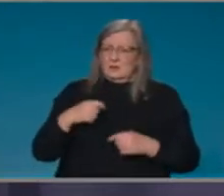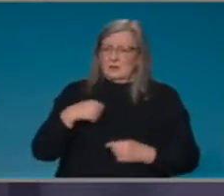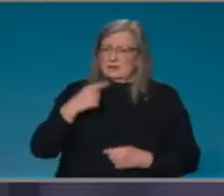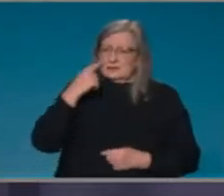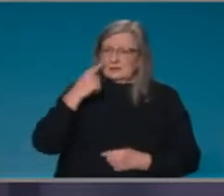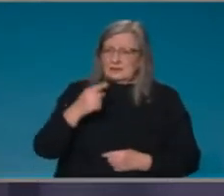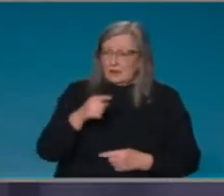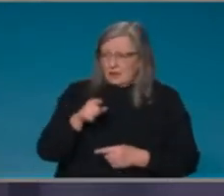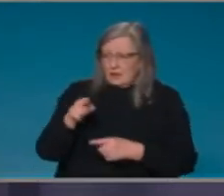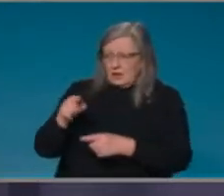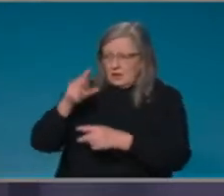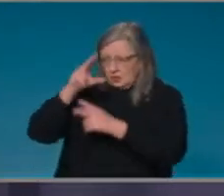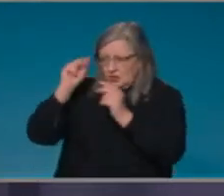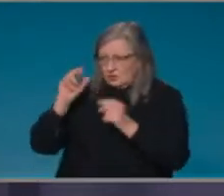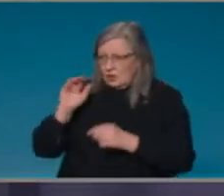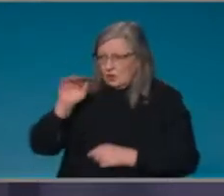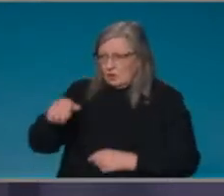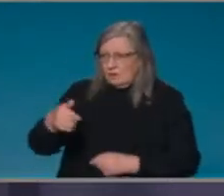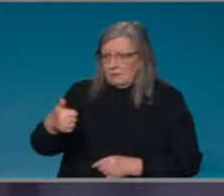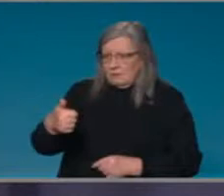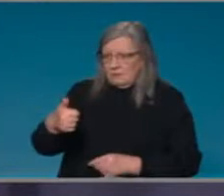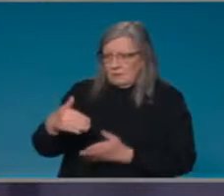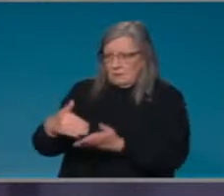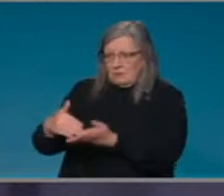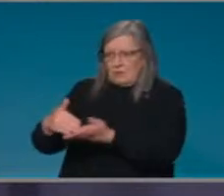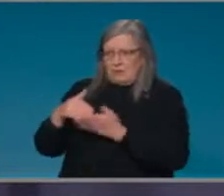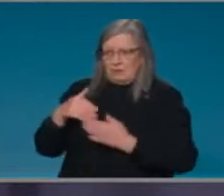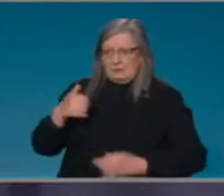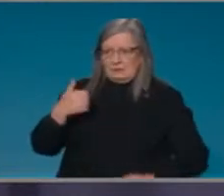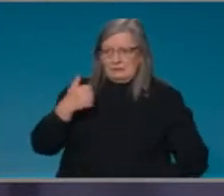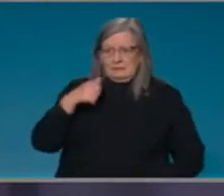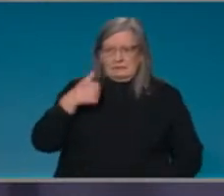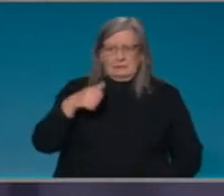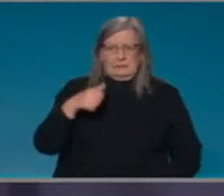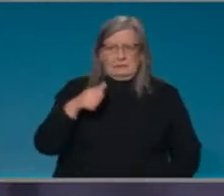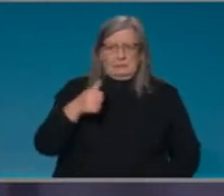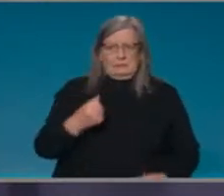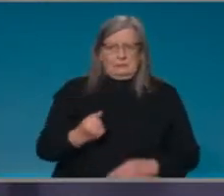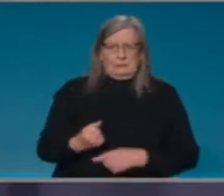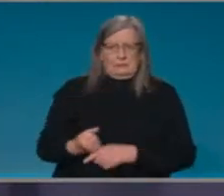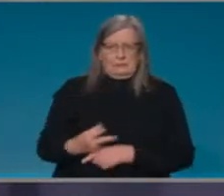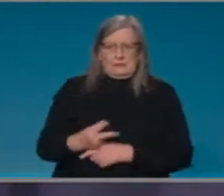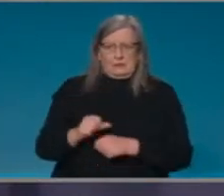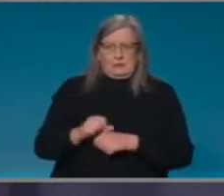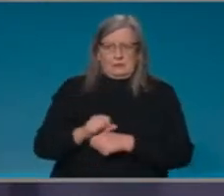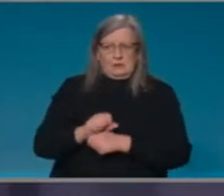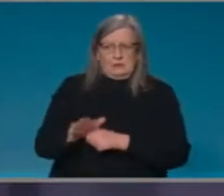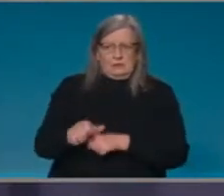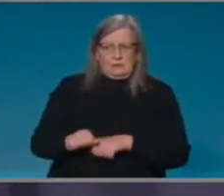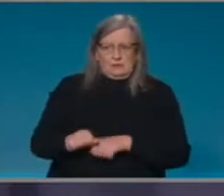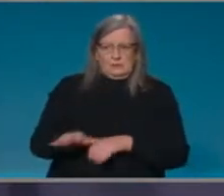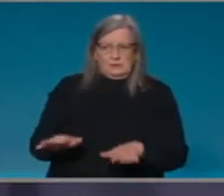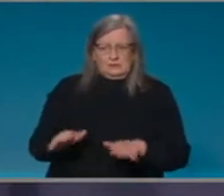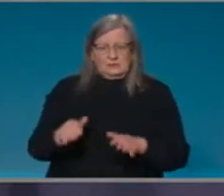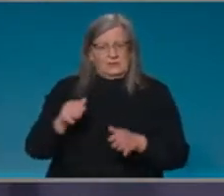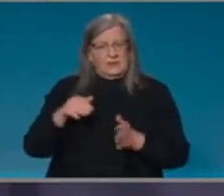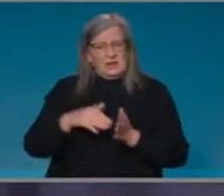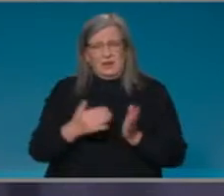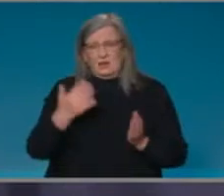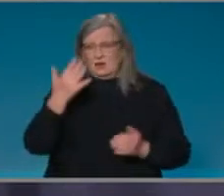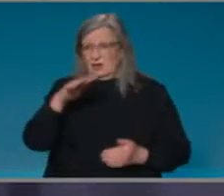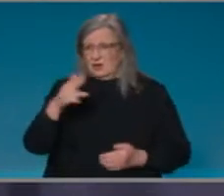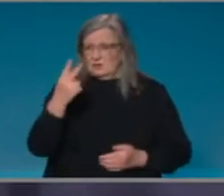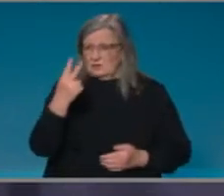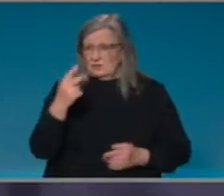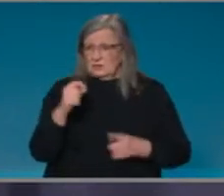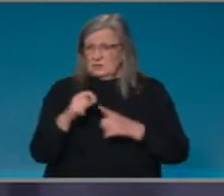we can learn all a lot of lessons from what we've achieved in aged care at now. think 92% of aged care workers have had their first dose, which is,